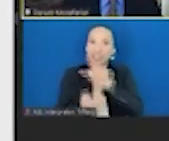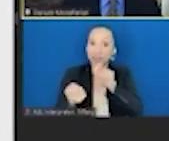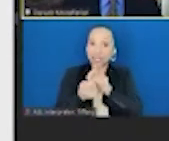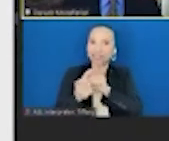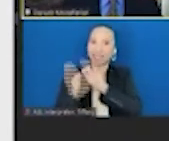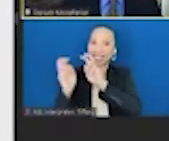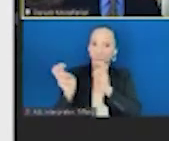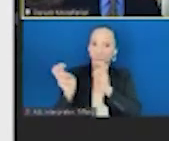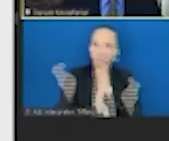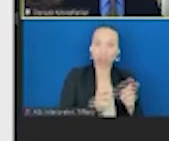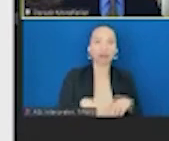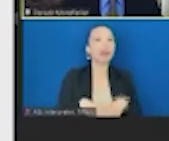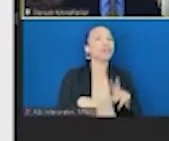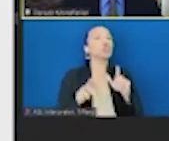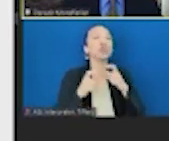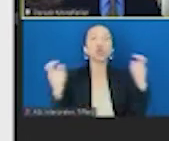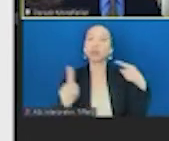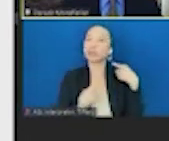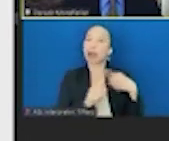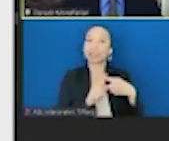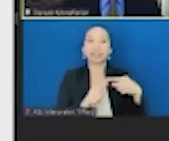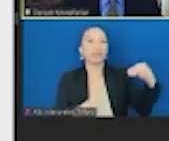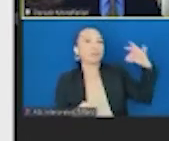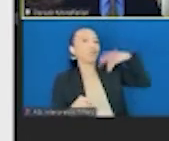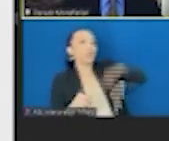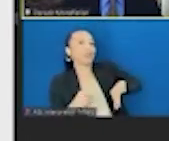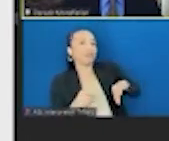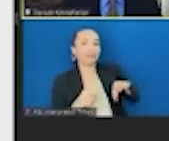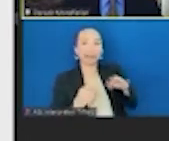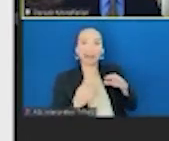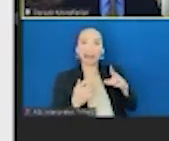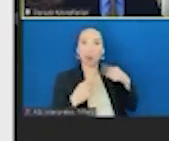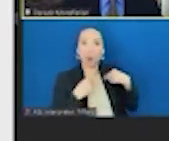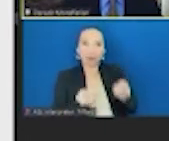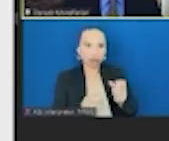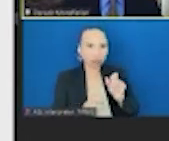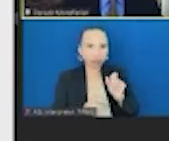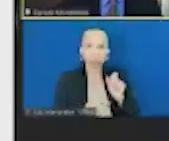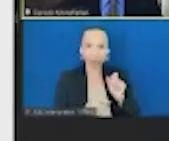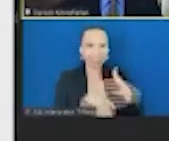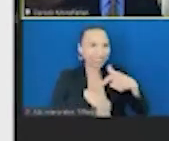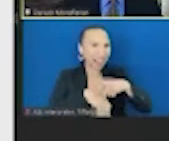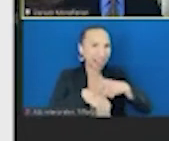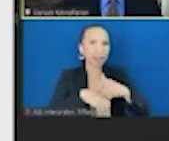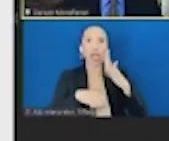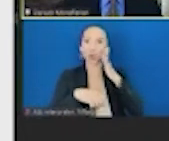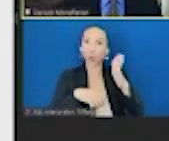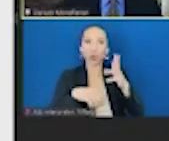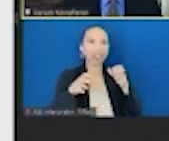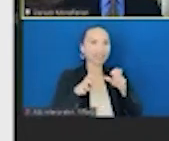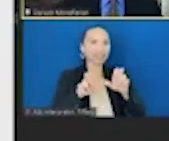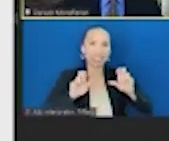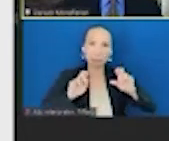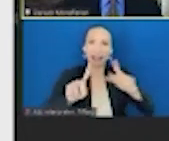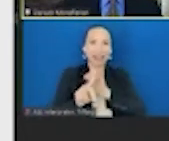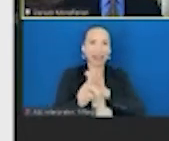this. I won't go into it in terms of too much detail because of time. But this returns dollars to the economy. It lets us leverage our nutrition